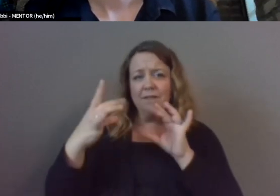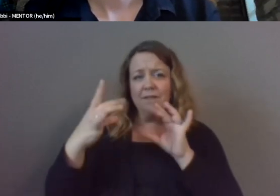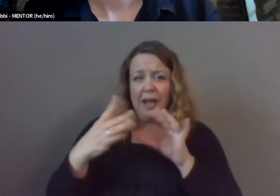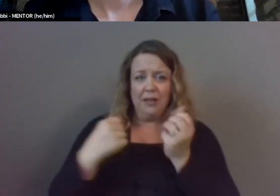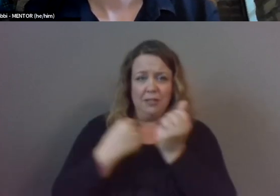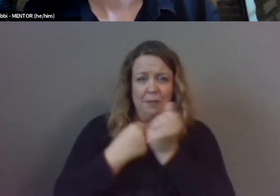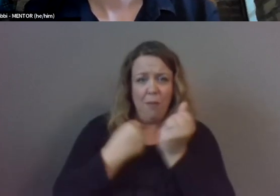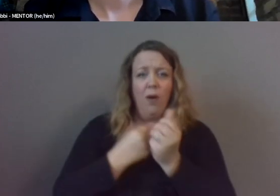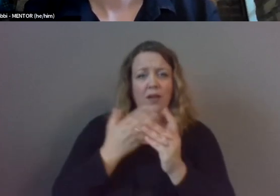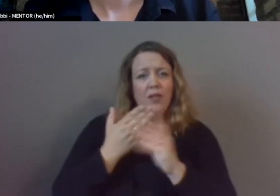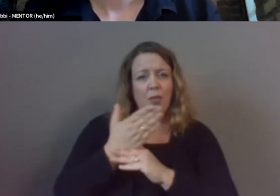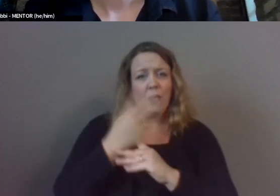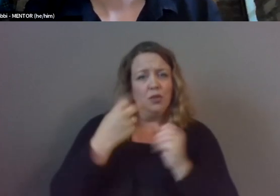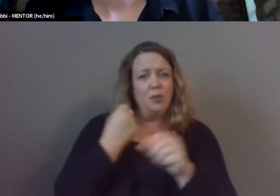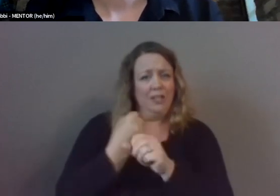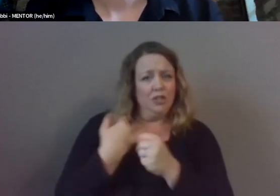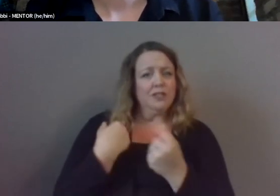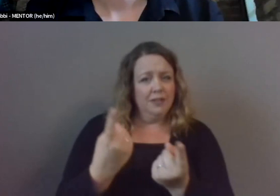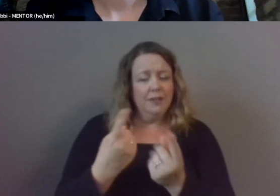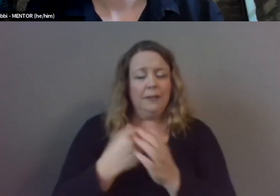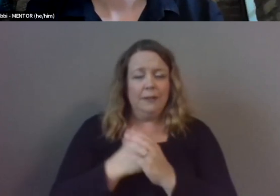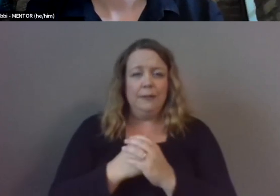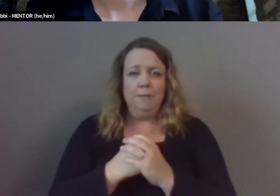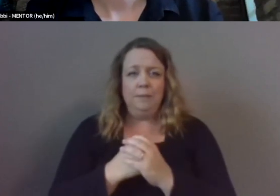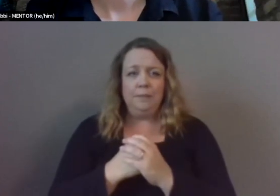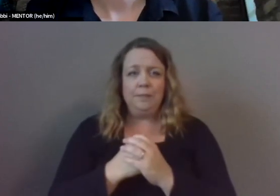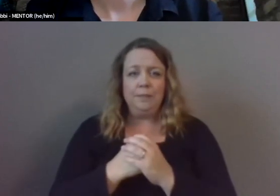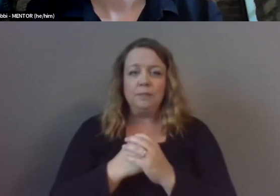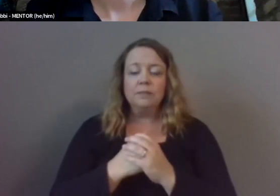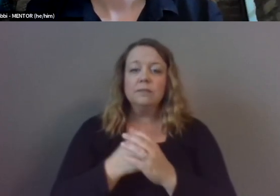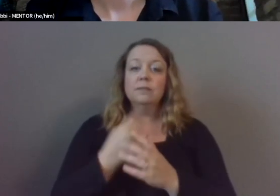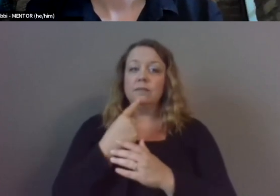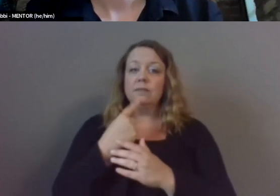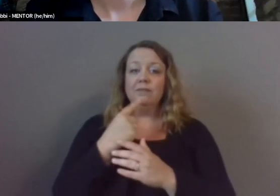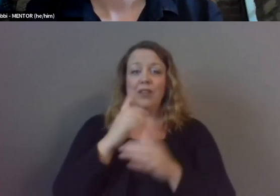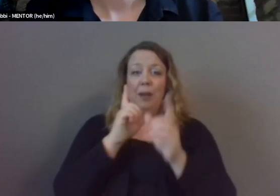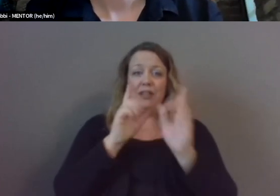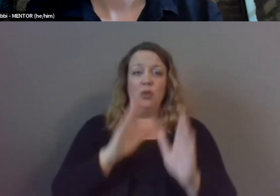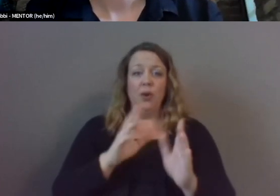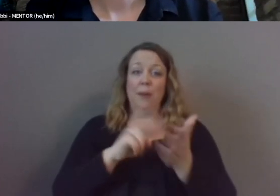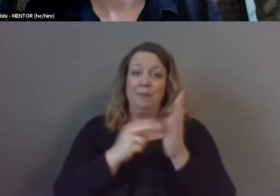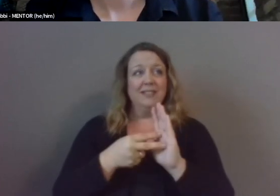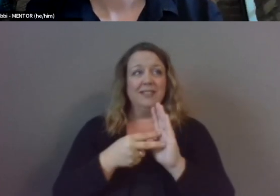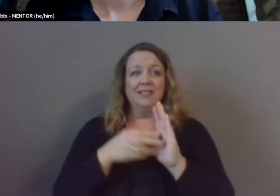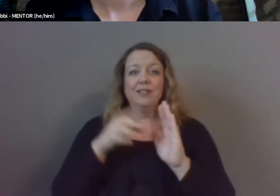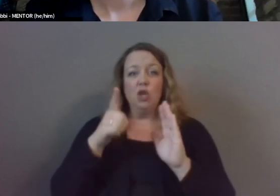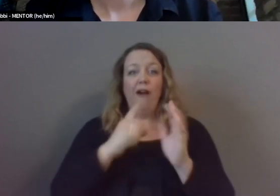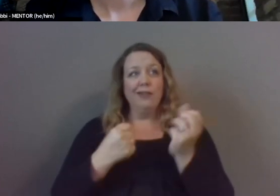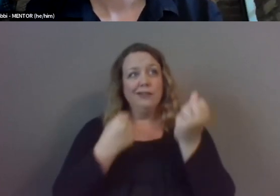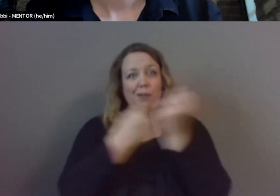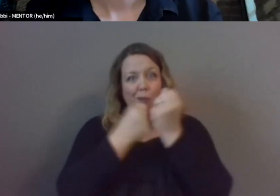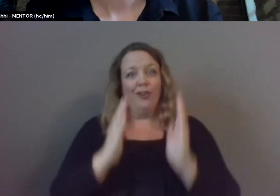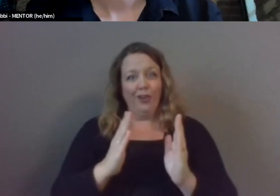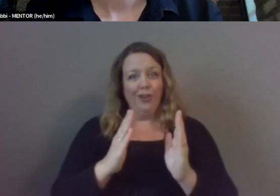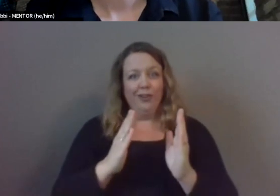throughout the last two years um but i would say that mentoring it's literally just being supportive and it's just a reassurance